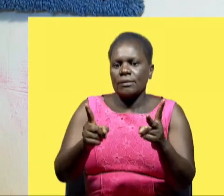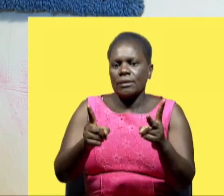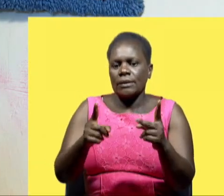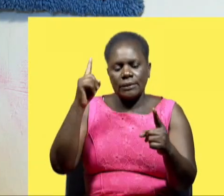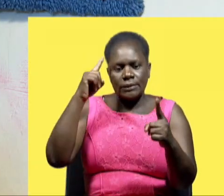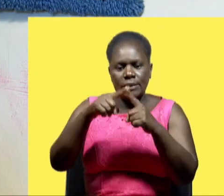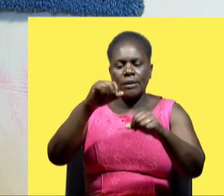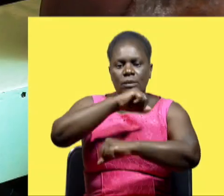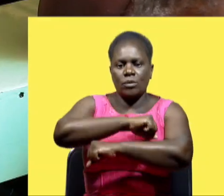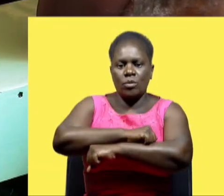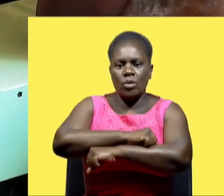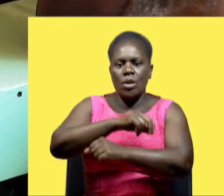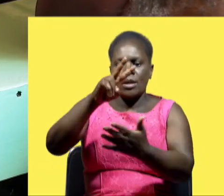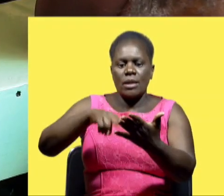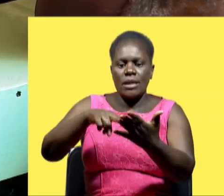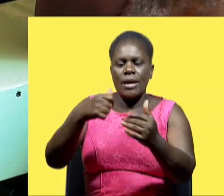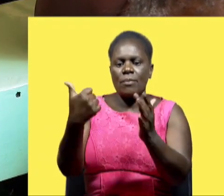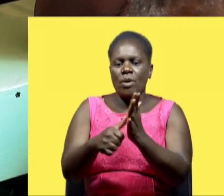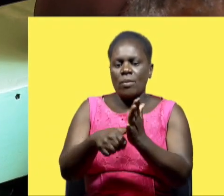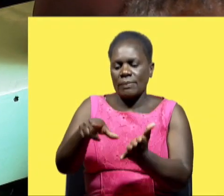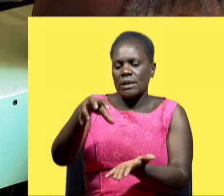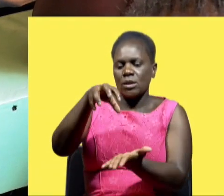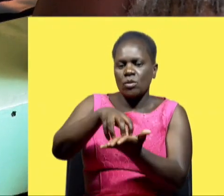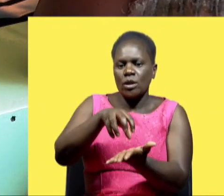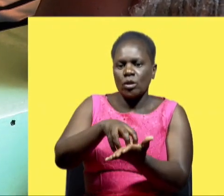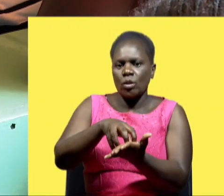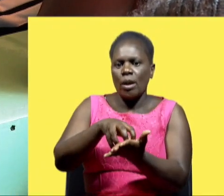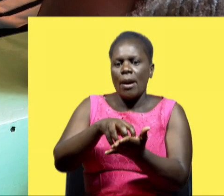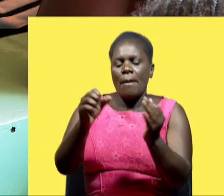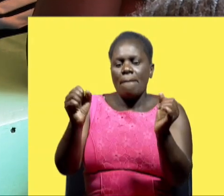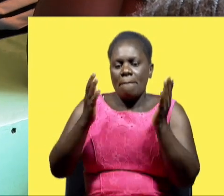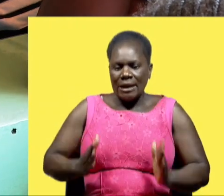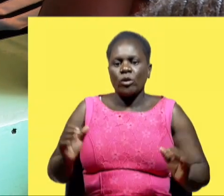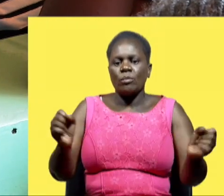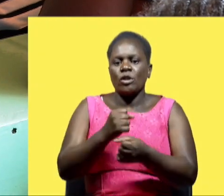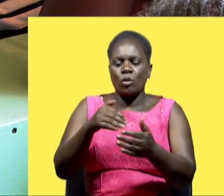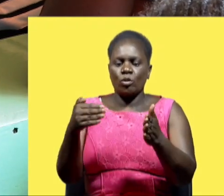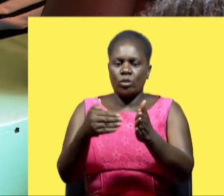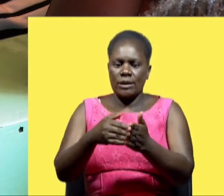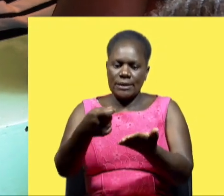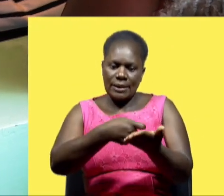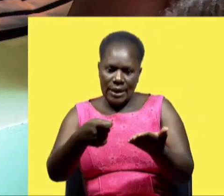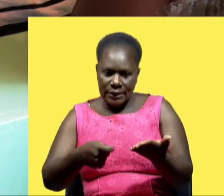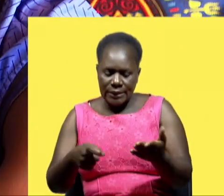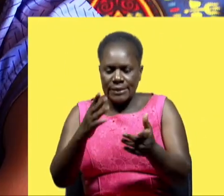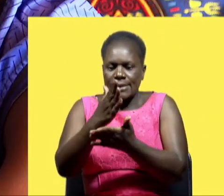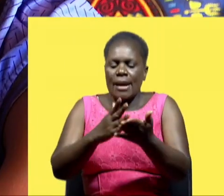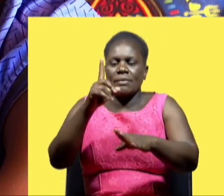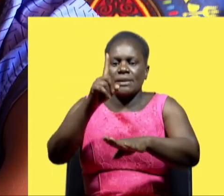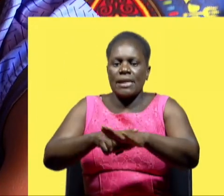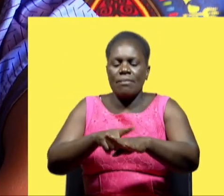a real gem talent school dyslexia is a condition that impairs somebody from reading writing and spelling